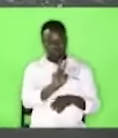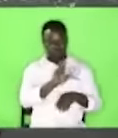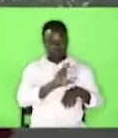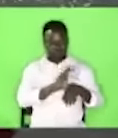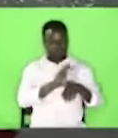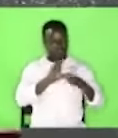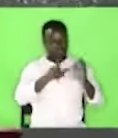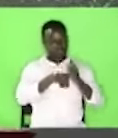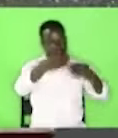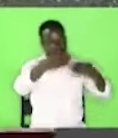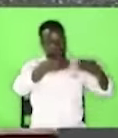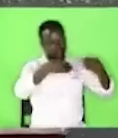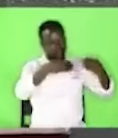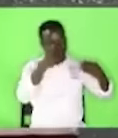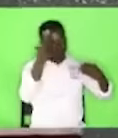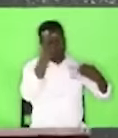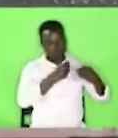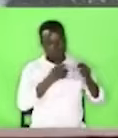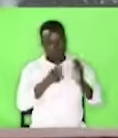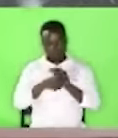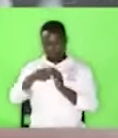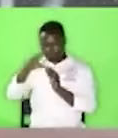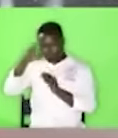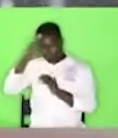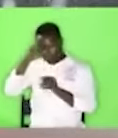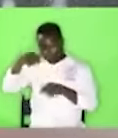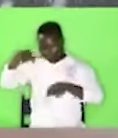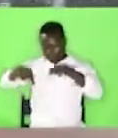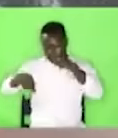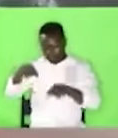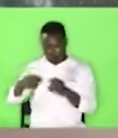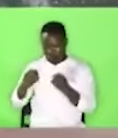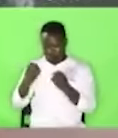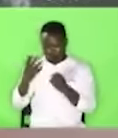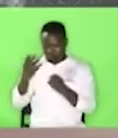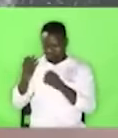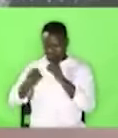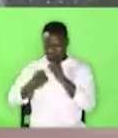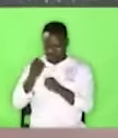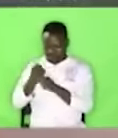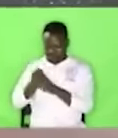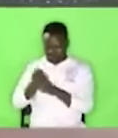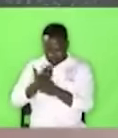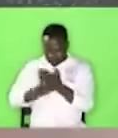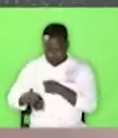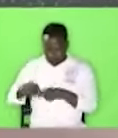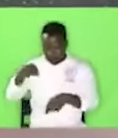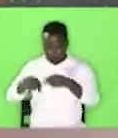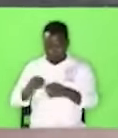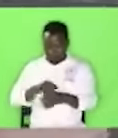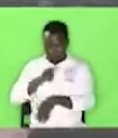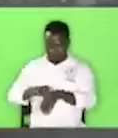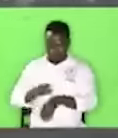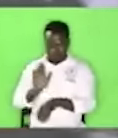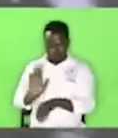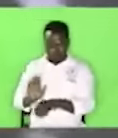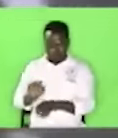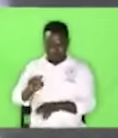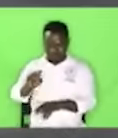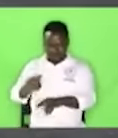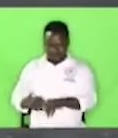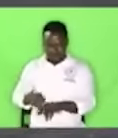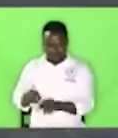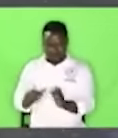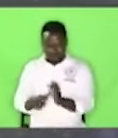from birth and has been he's grown 40 years plus he asked